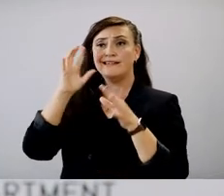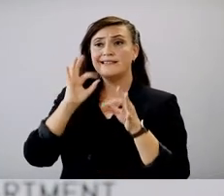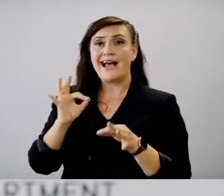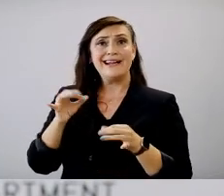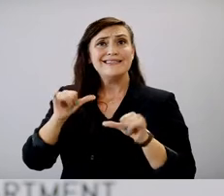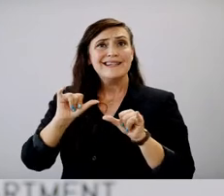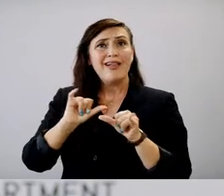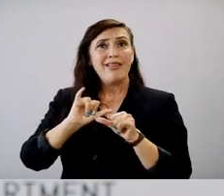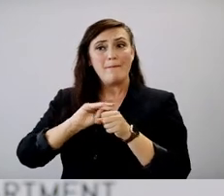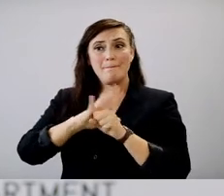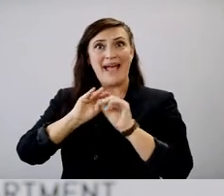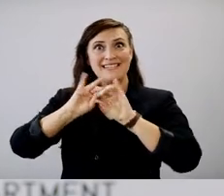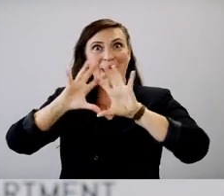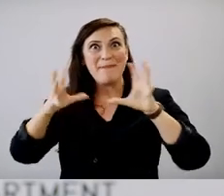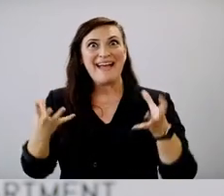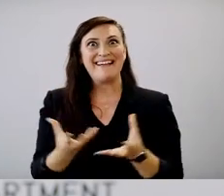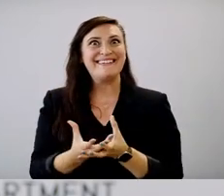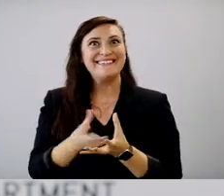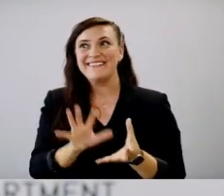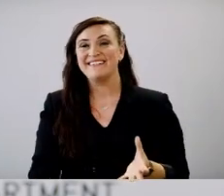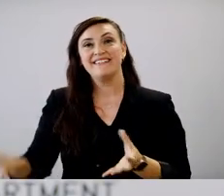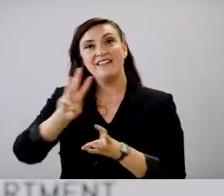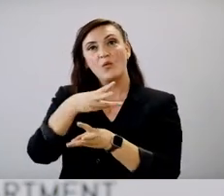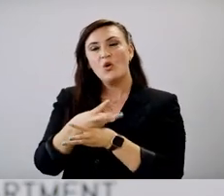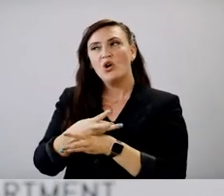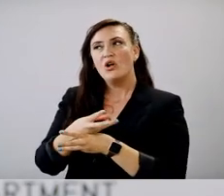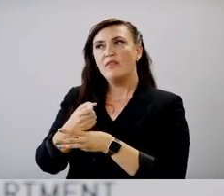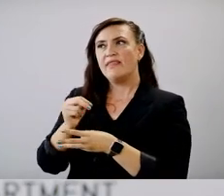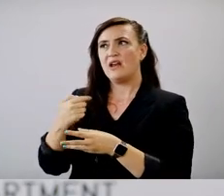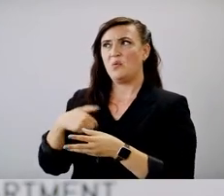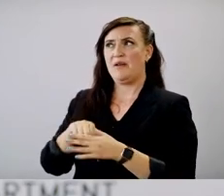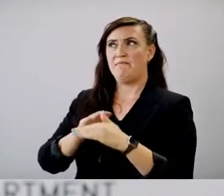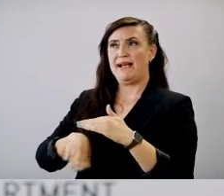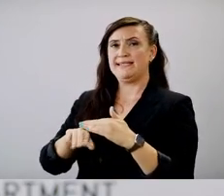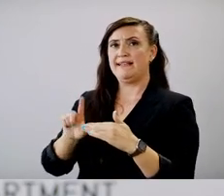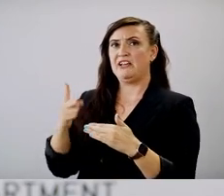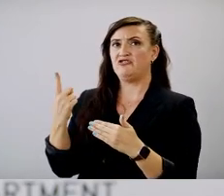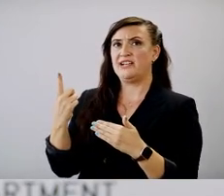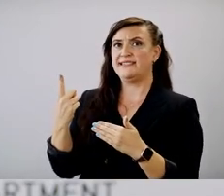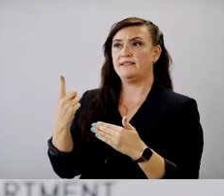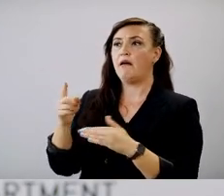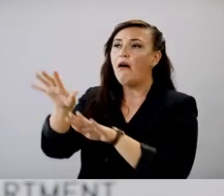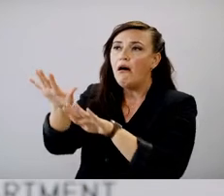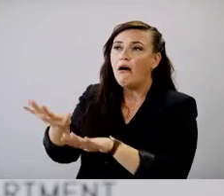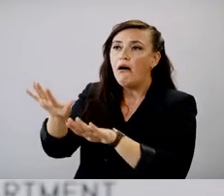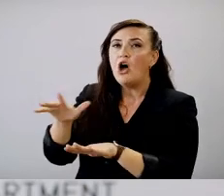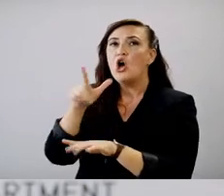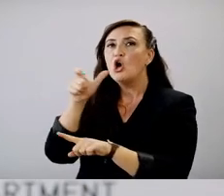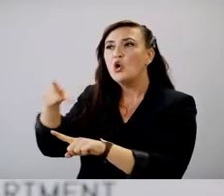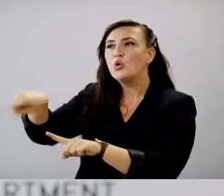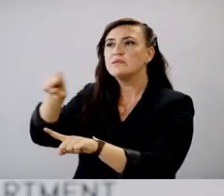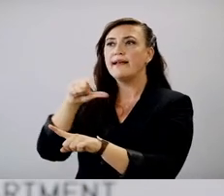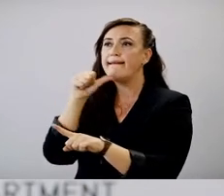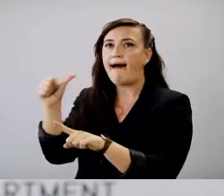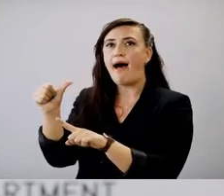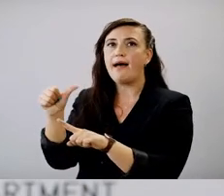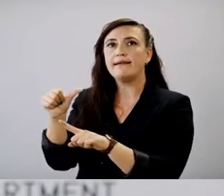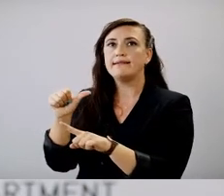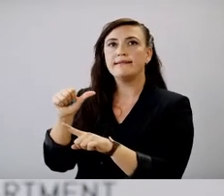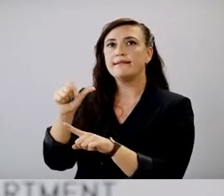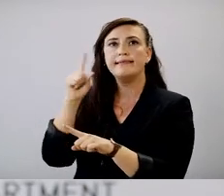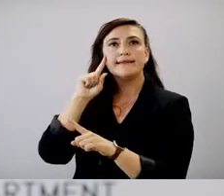midst of a pandemic, uh, that we basically appease the very people who are not taking the health concerns